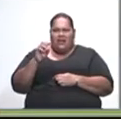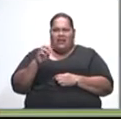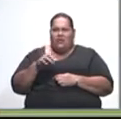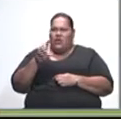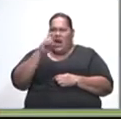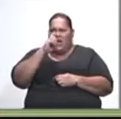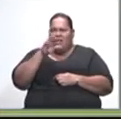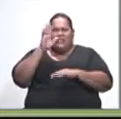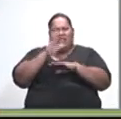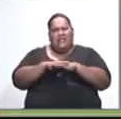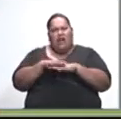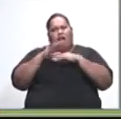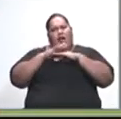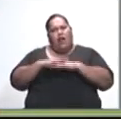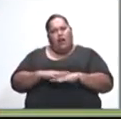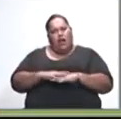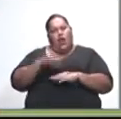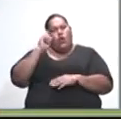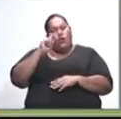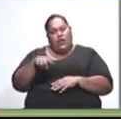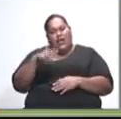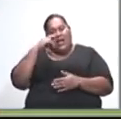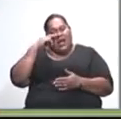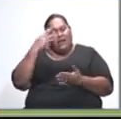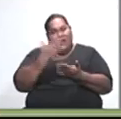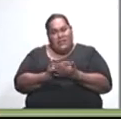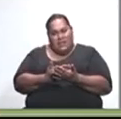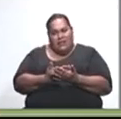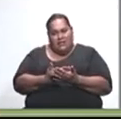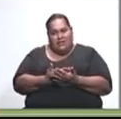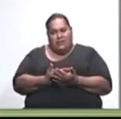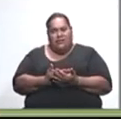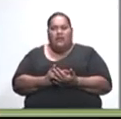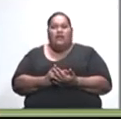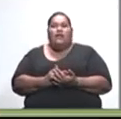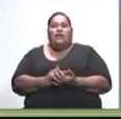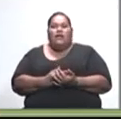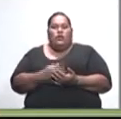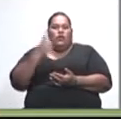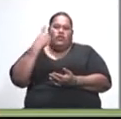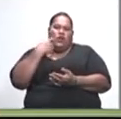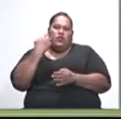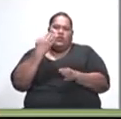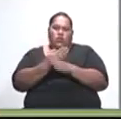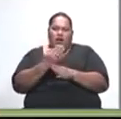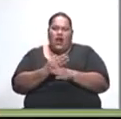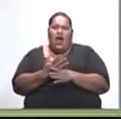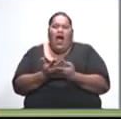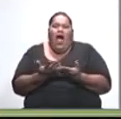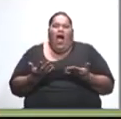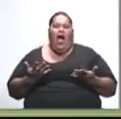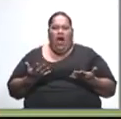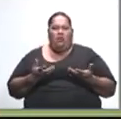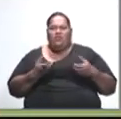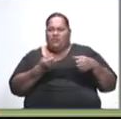down calmly, looking at the evidence, and then working our strategies. And so